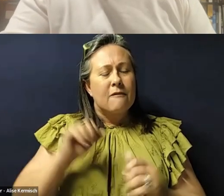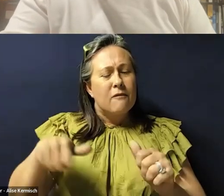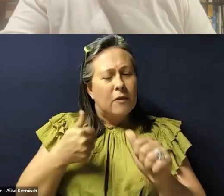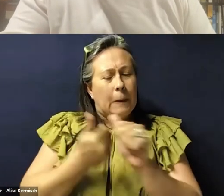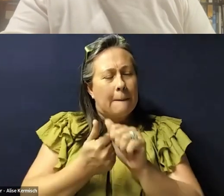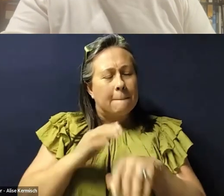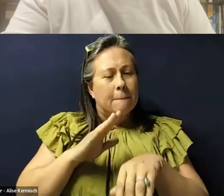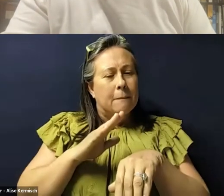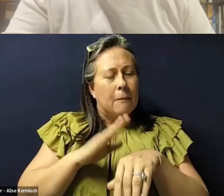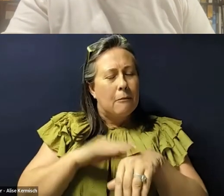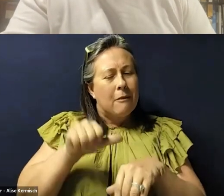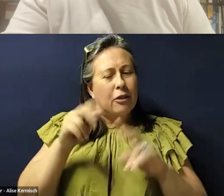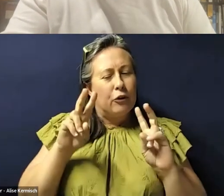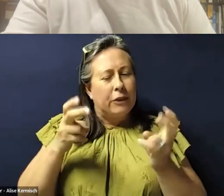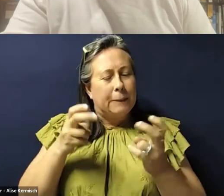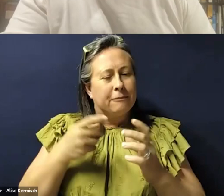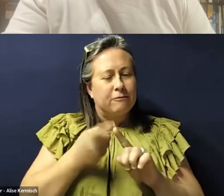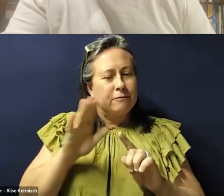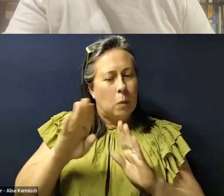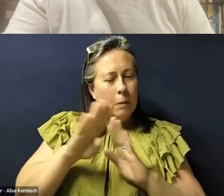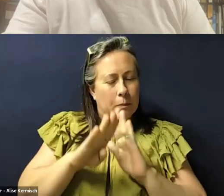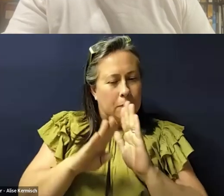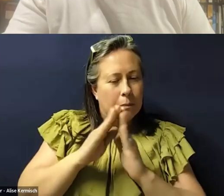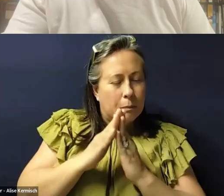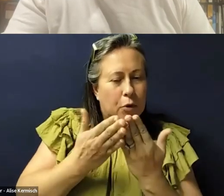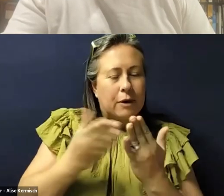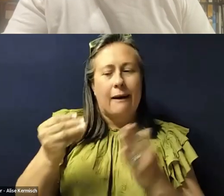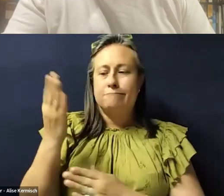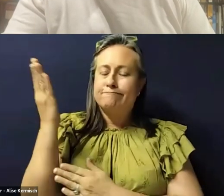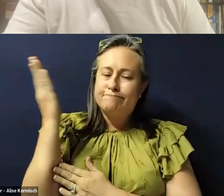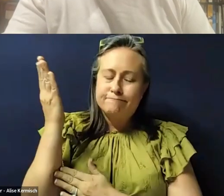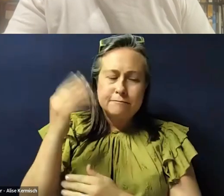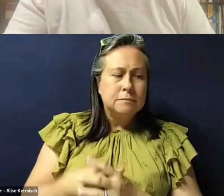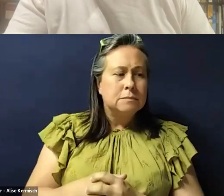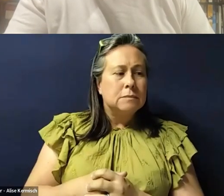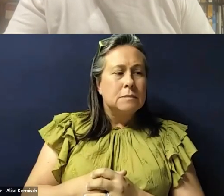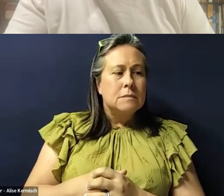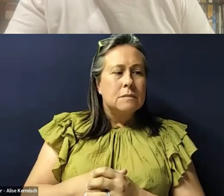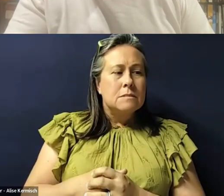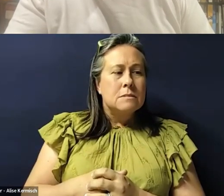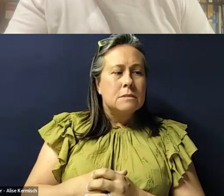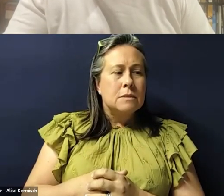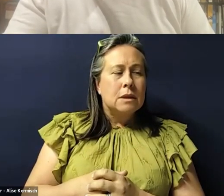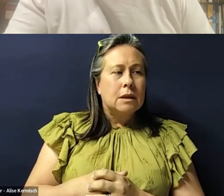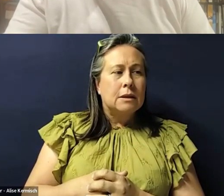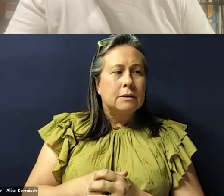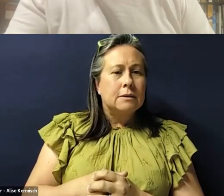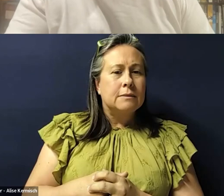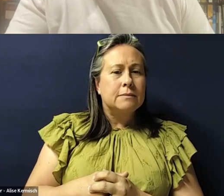another theme emerging from your book and also from your talk is about, you know, that these